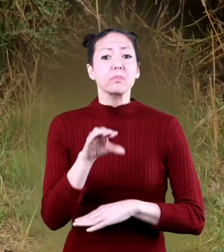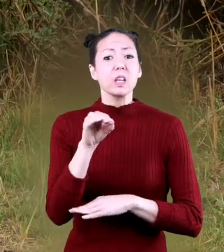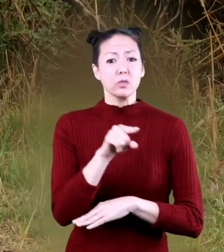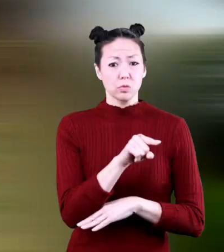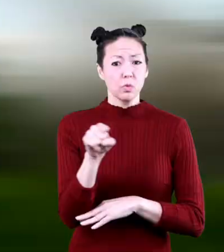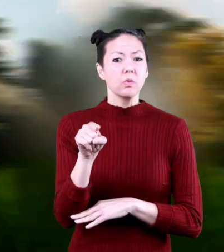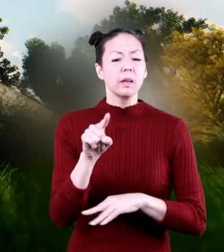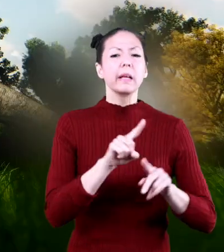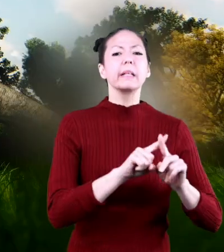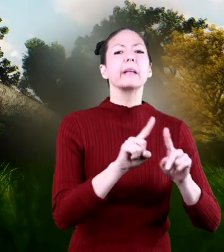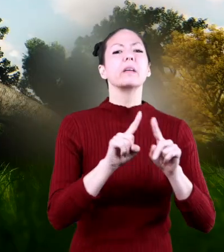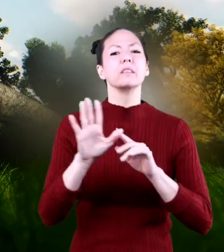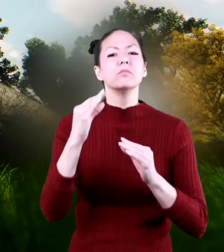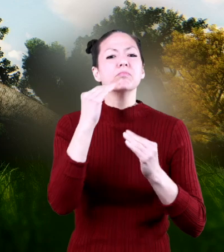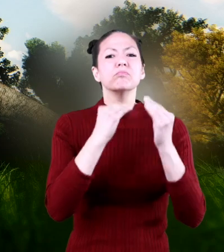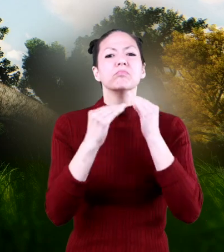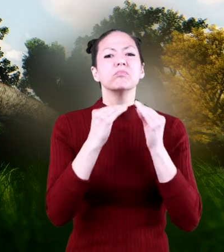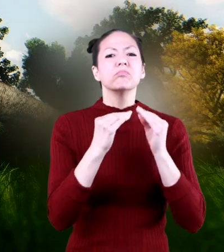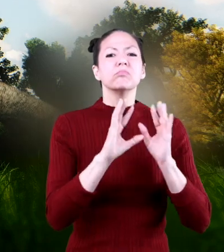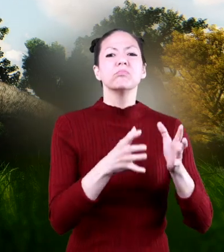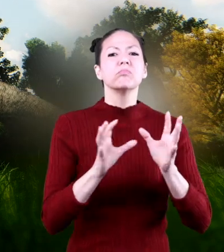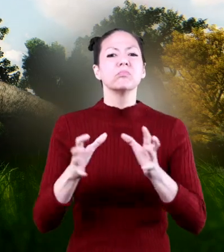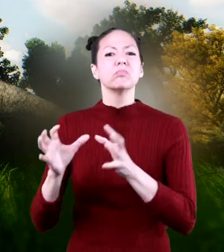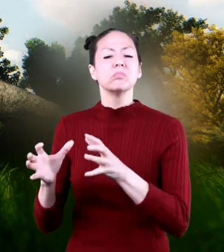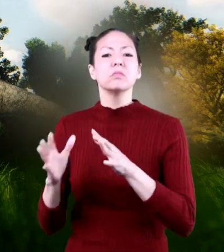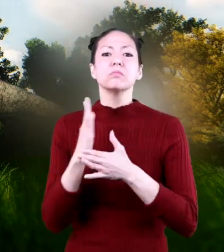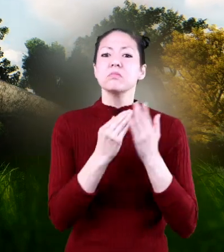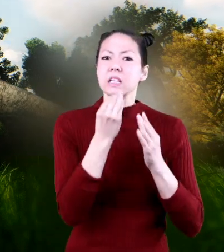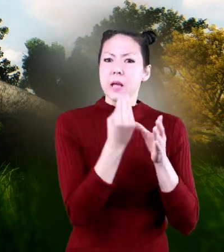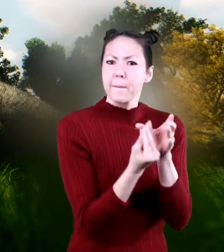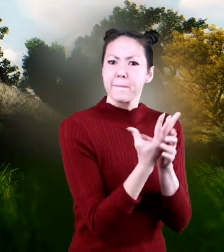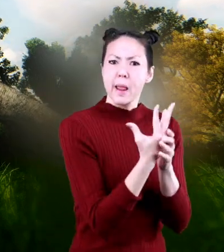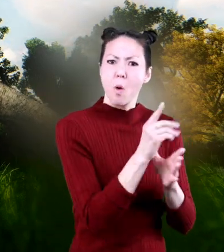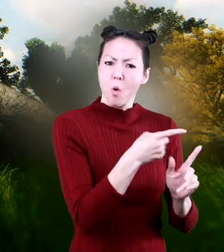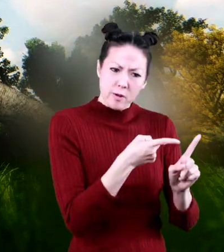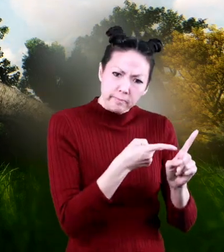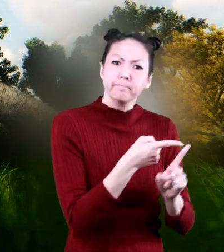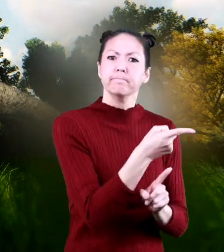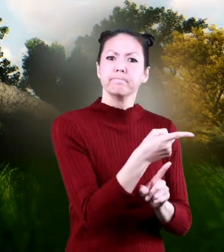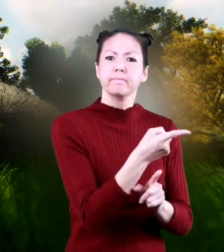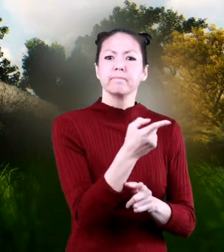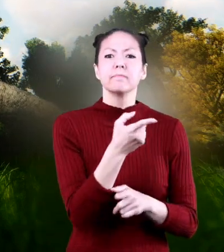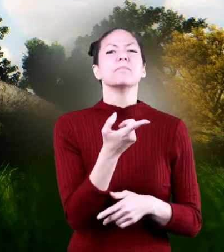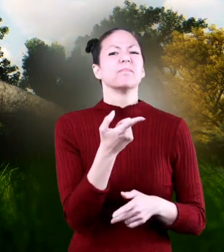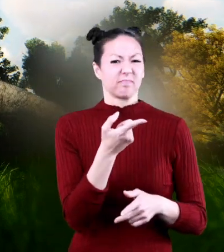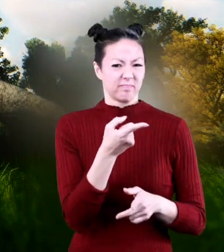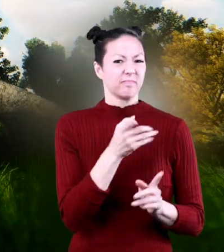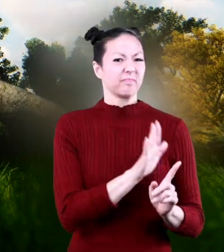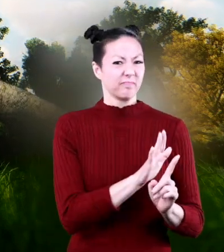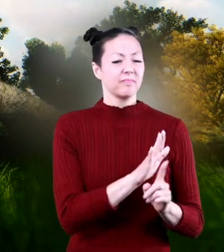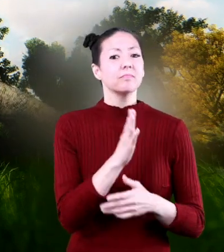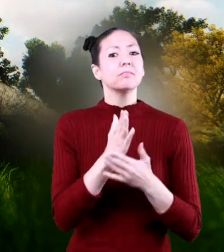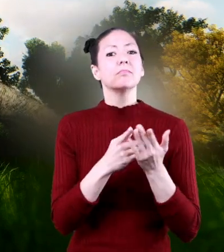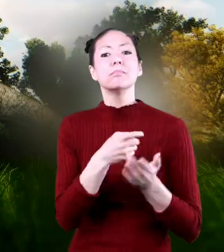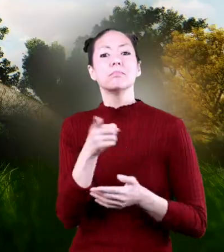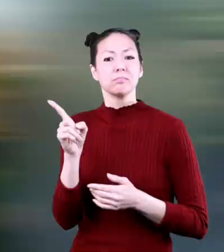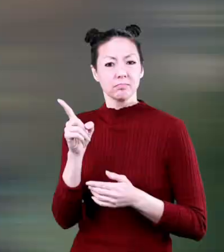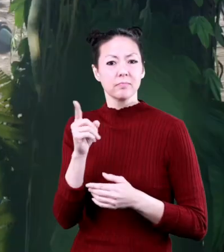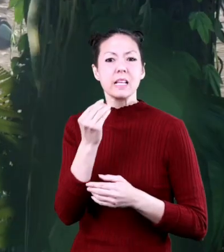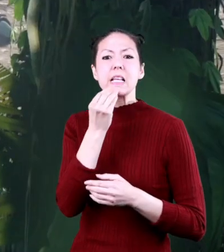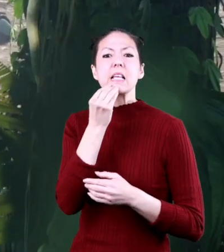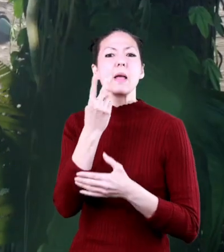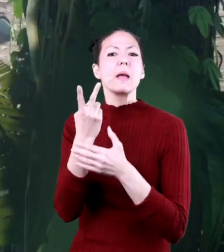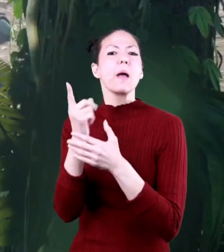rawr dinosaurs had different diets too some were herbivores meaning they only ate plants